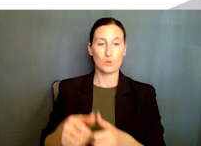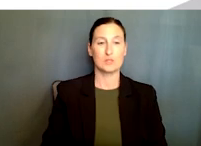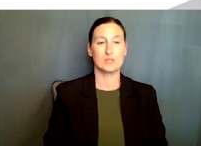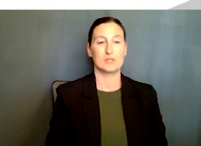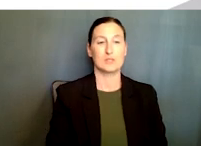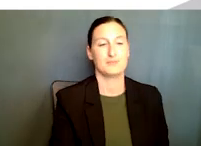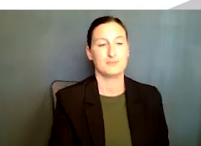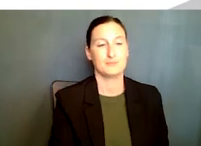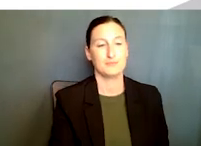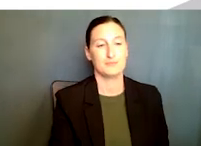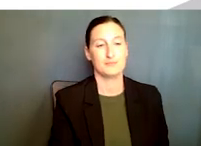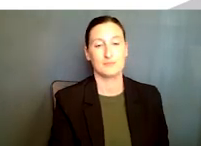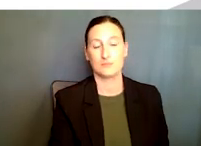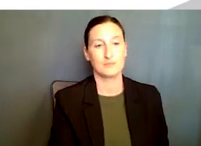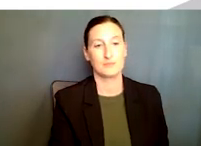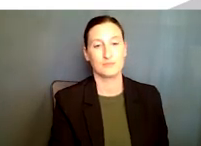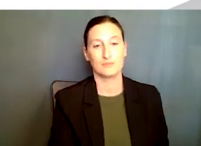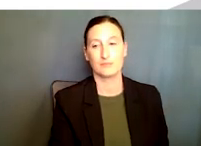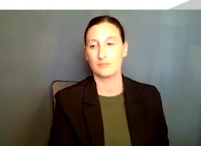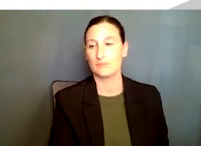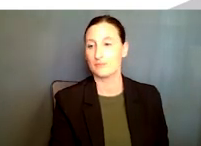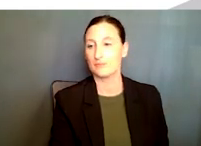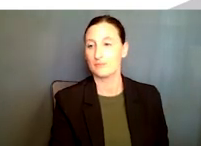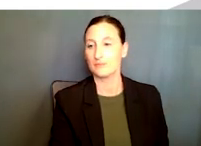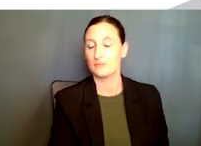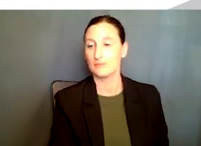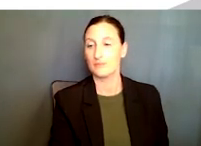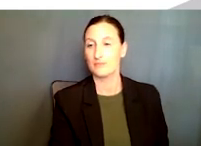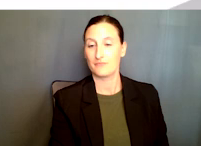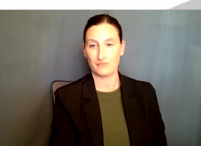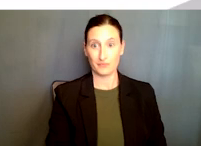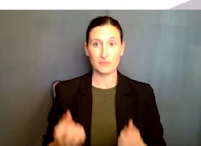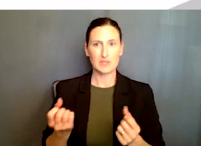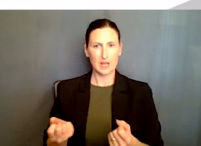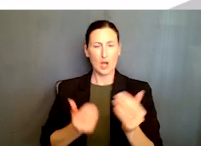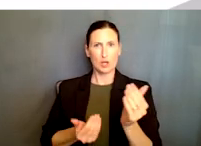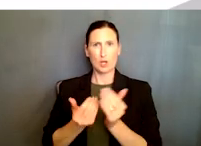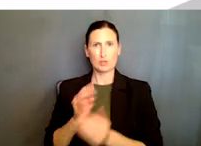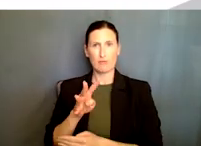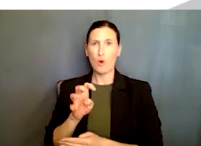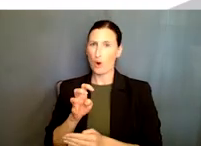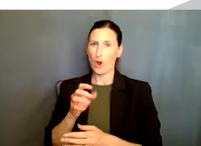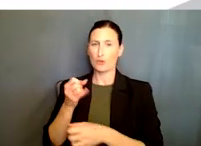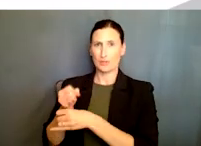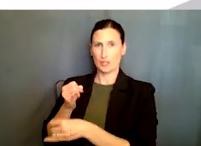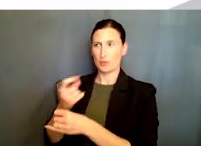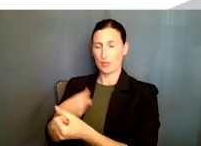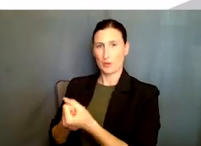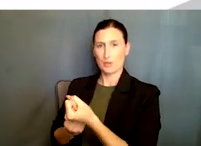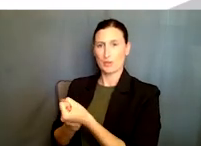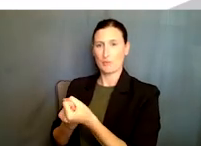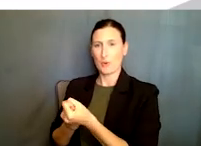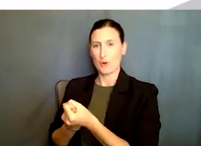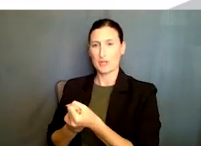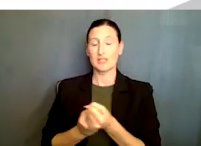Overall, there are close to 400 institutions supported over 6,600 graduate students